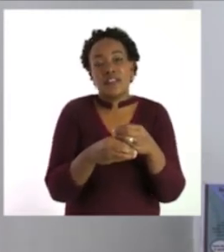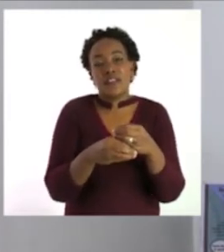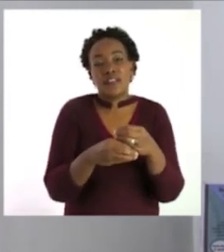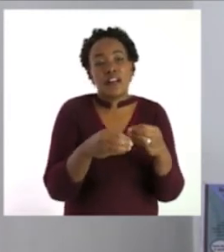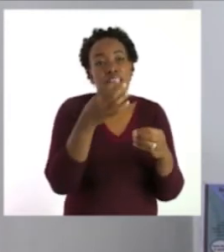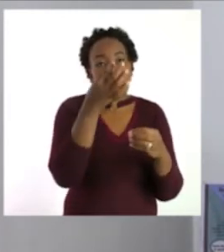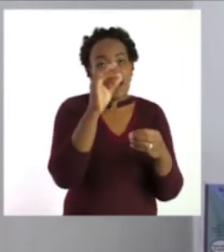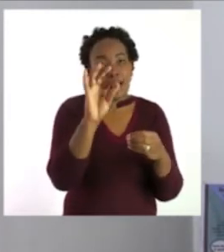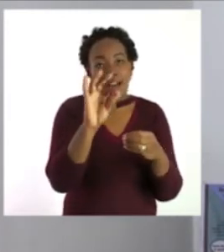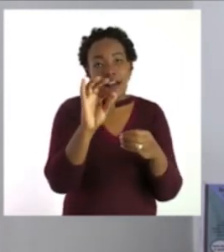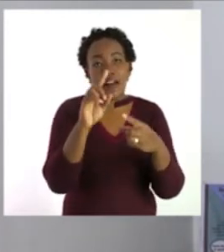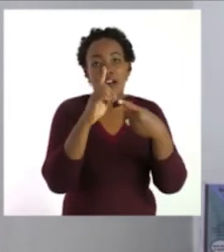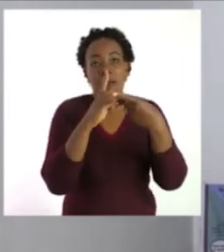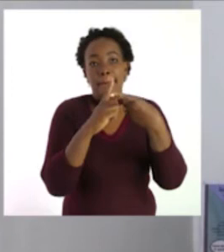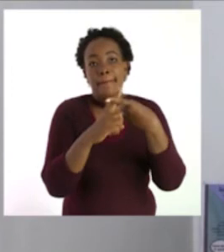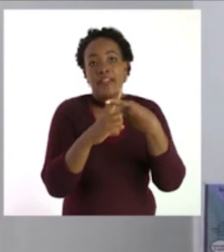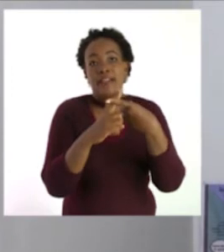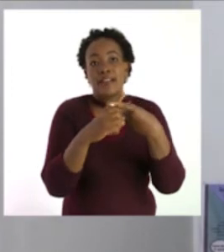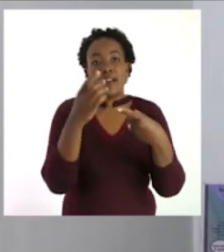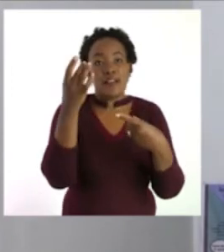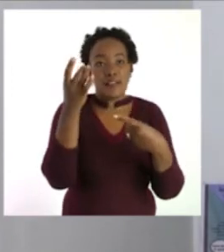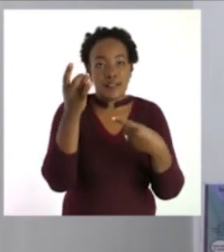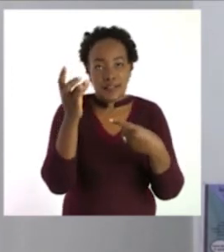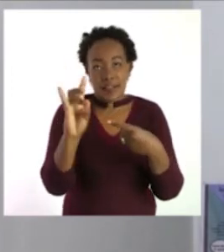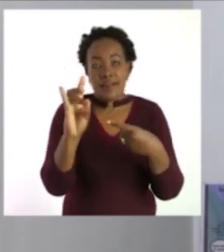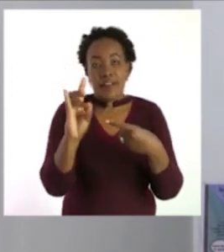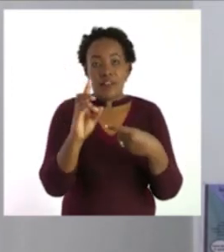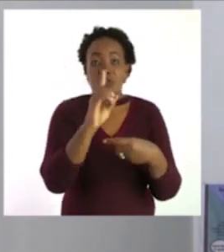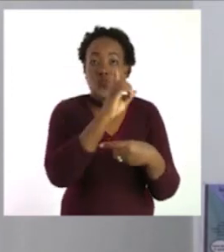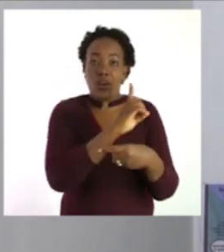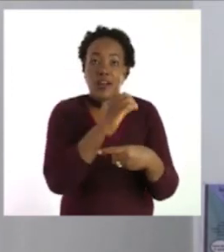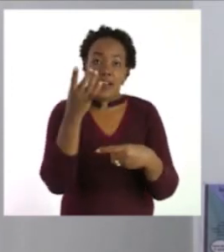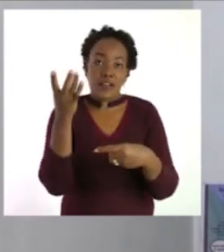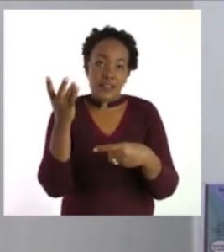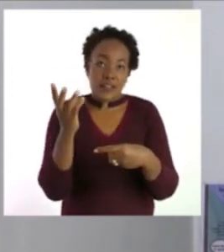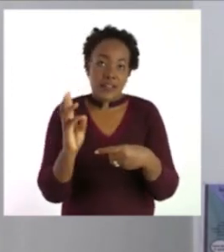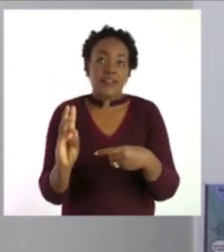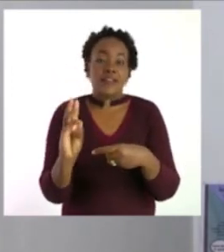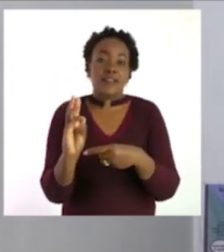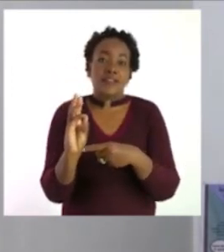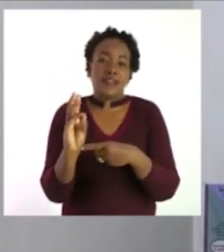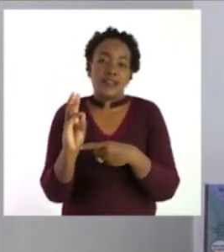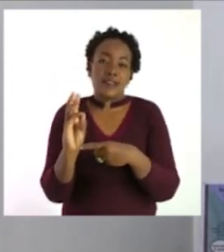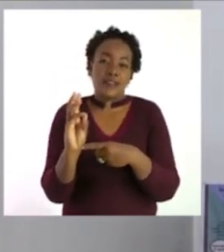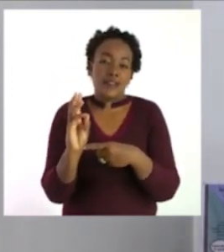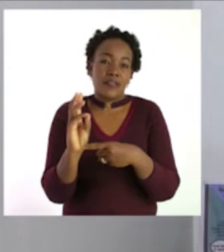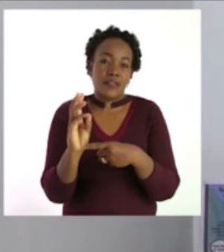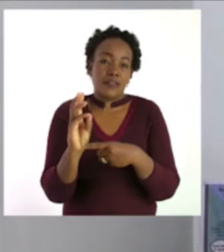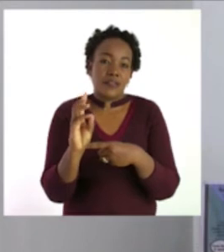9 plus 7 equals to 16. Okay.